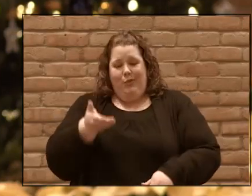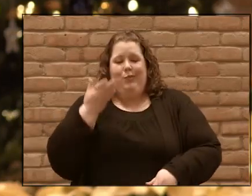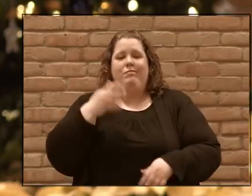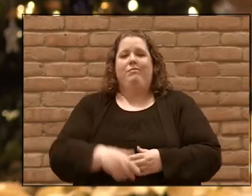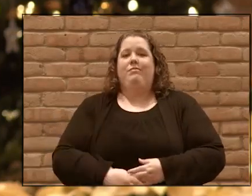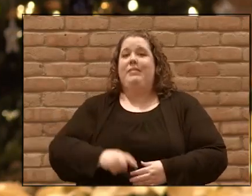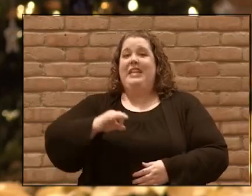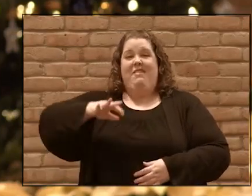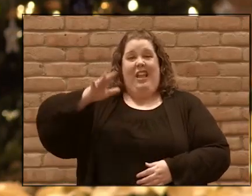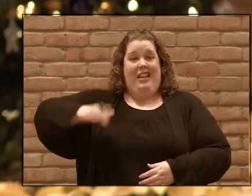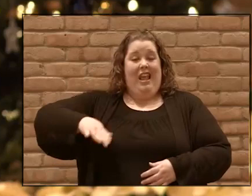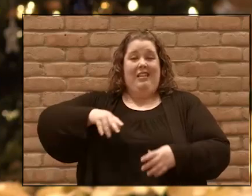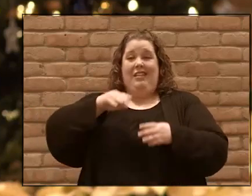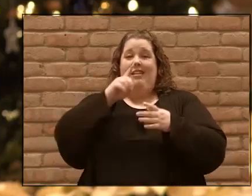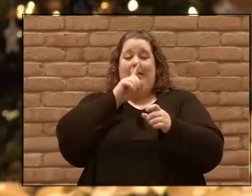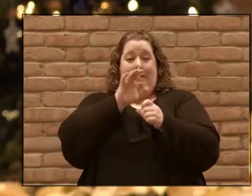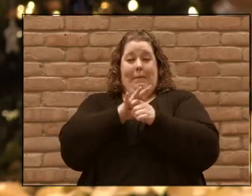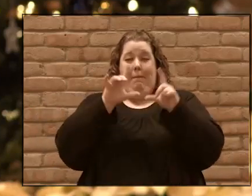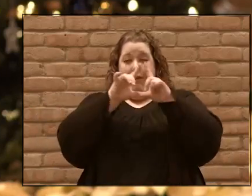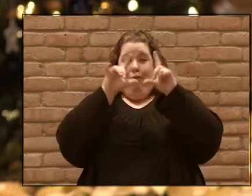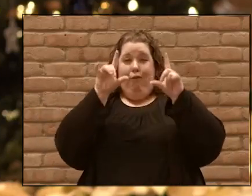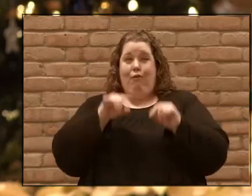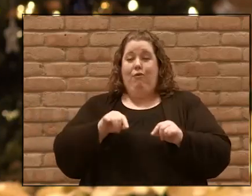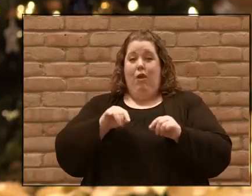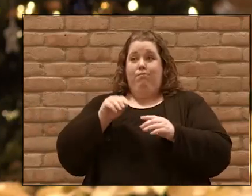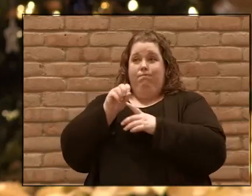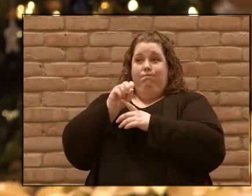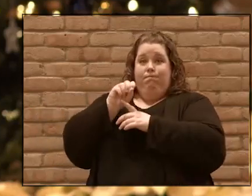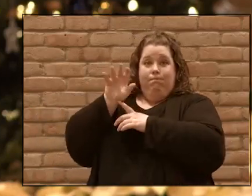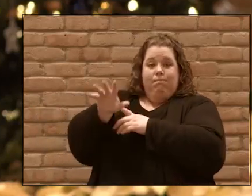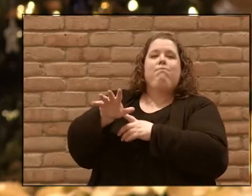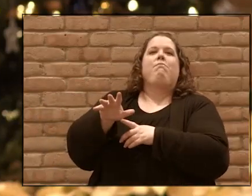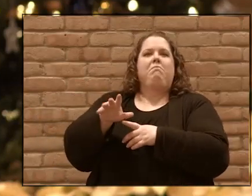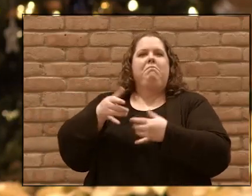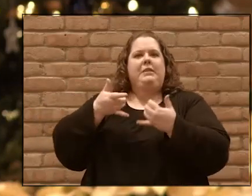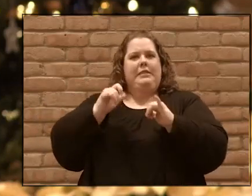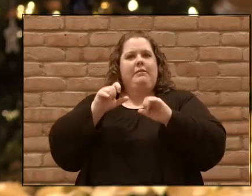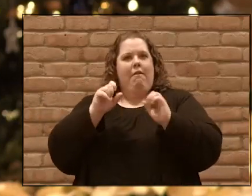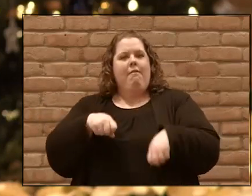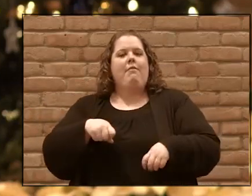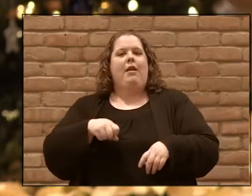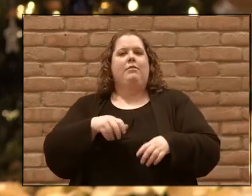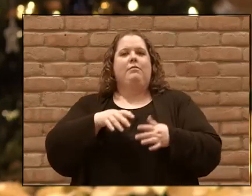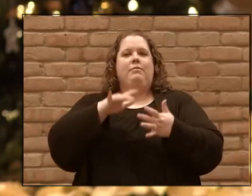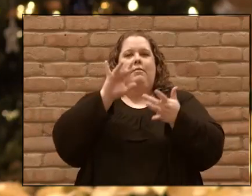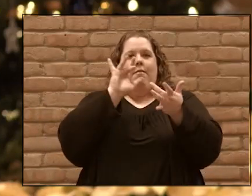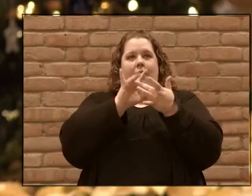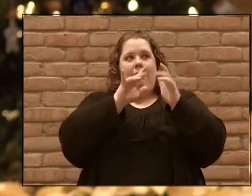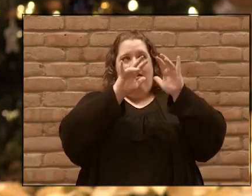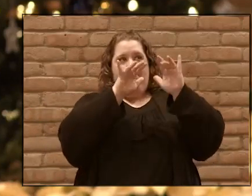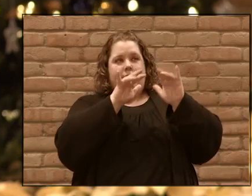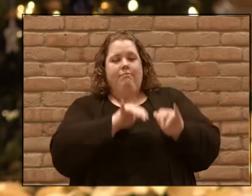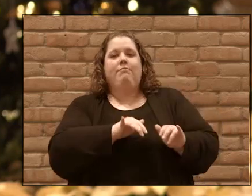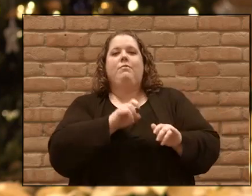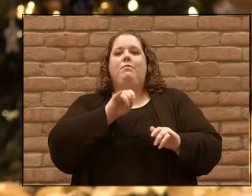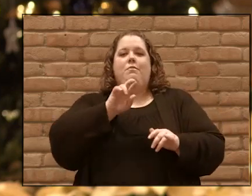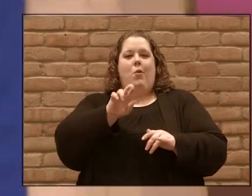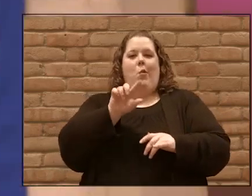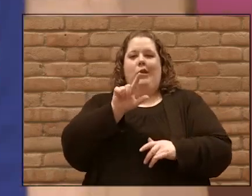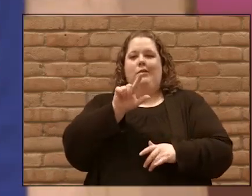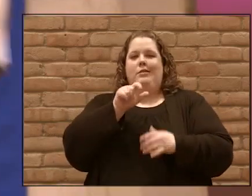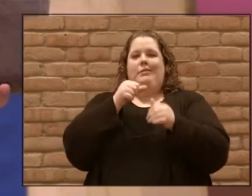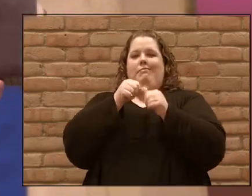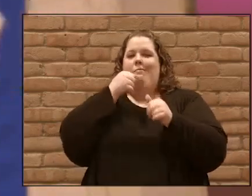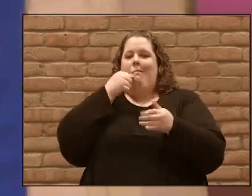link in the chat. You can send in one of those commitment cards to our church office as well at 7380 Afton Road.